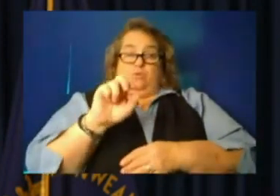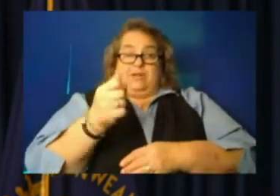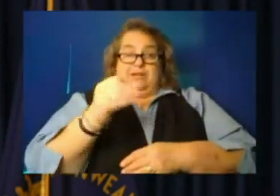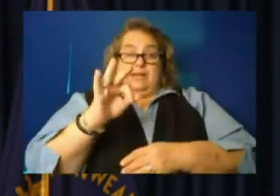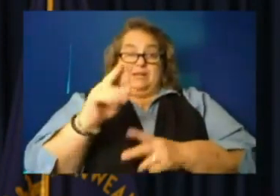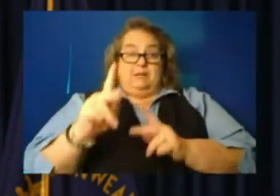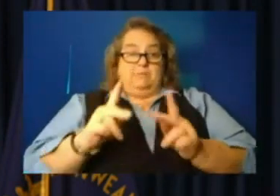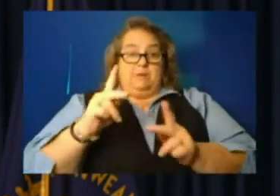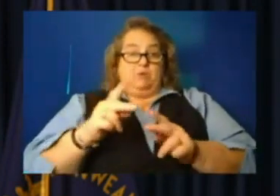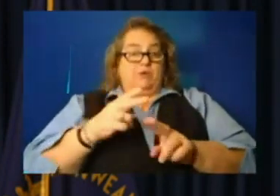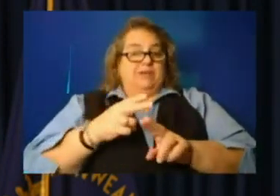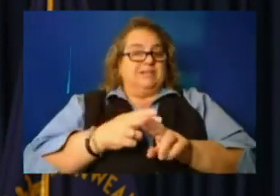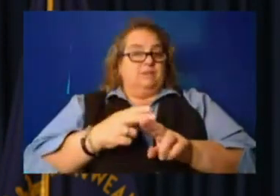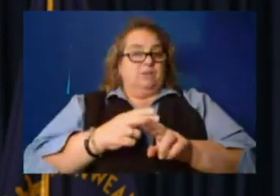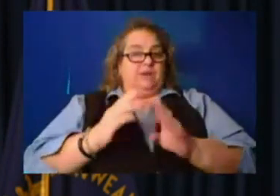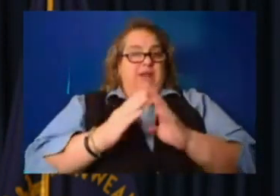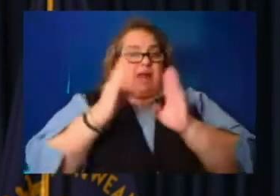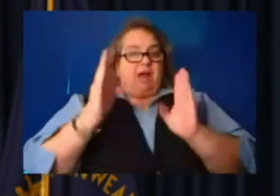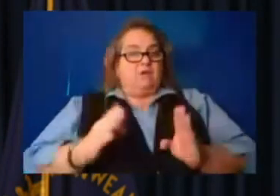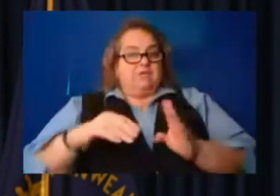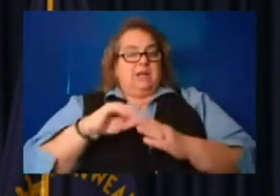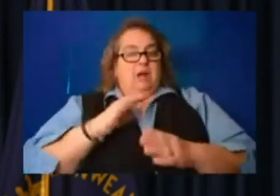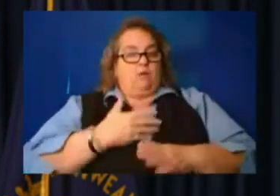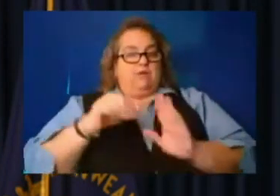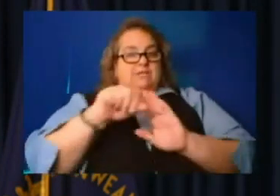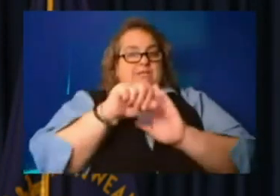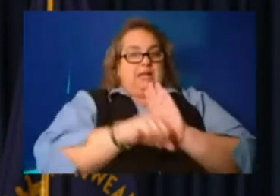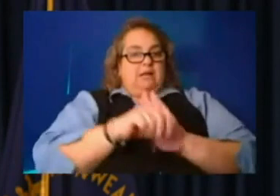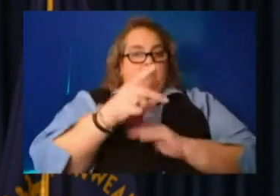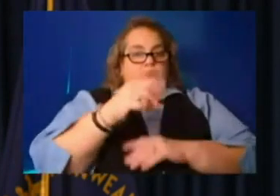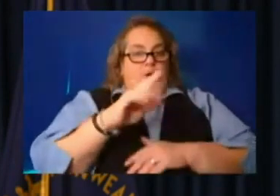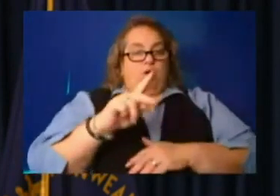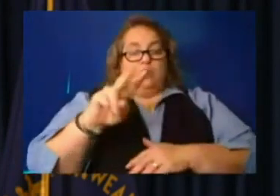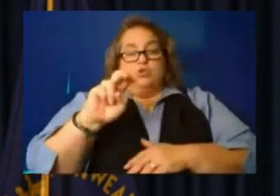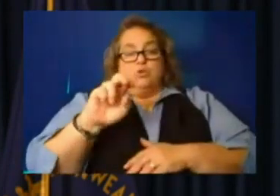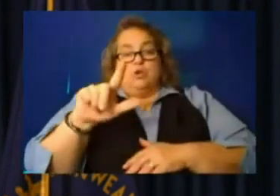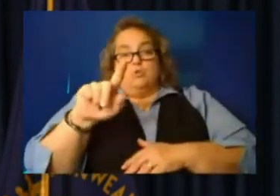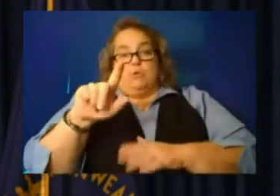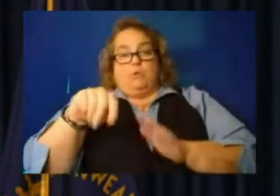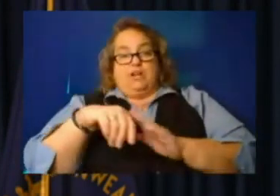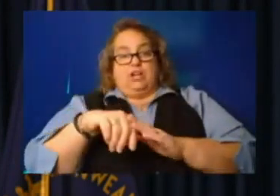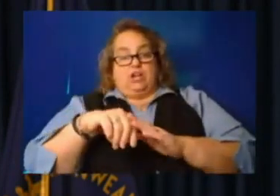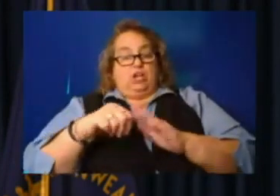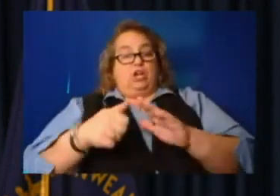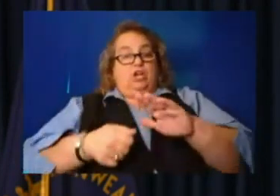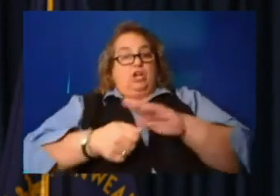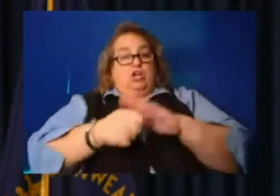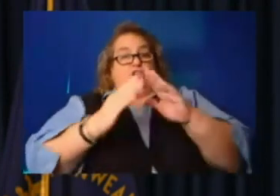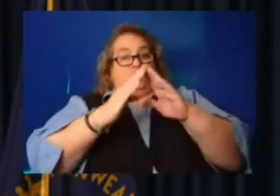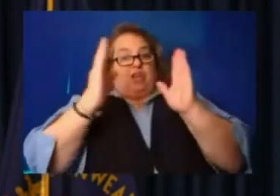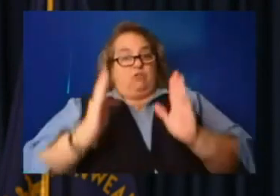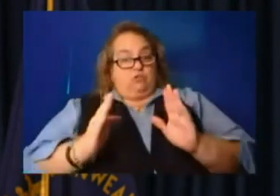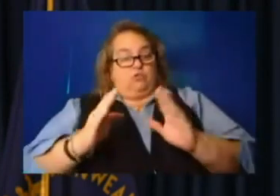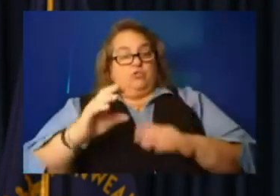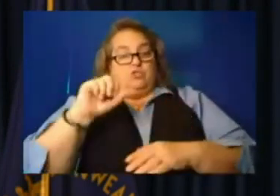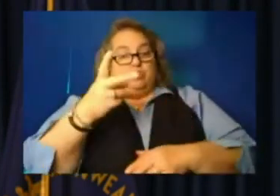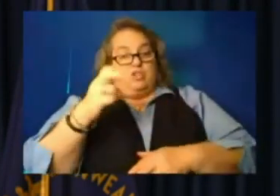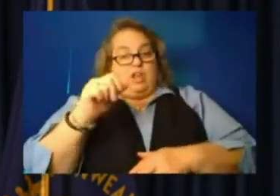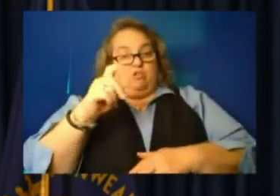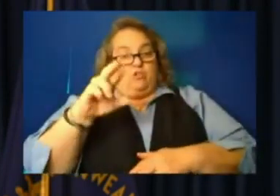housed in our state parks. Another 221 in shelters for a total of 440